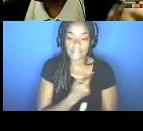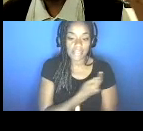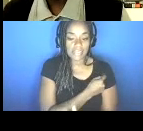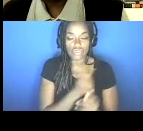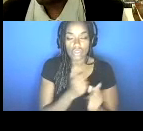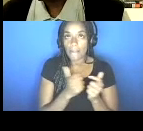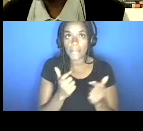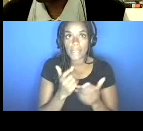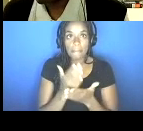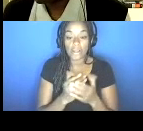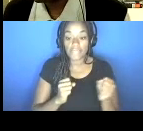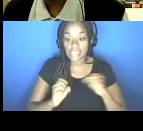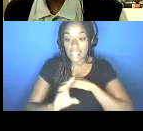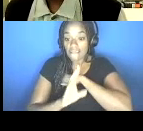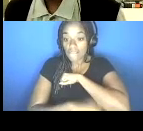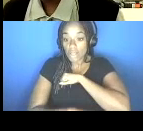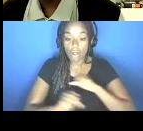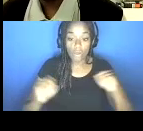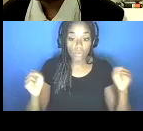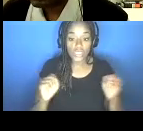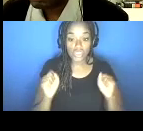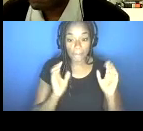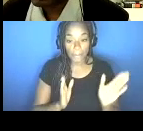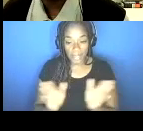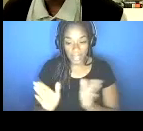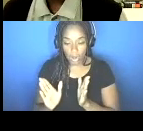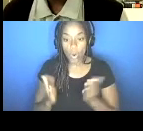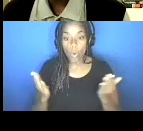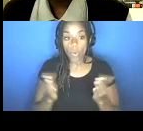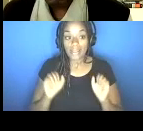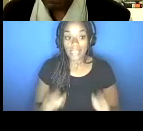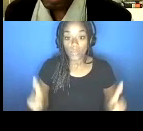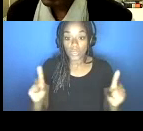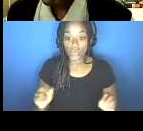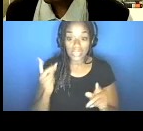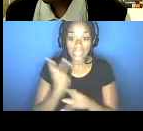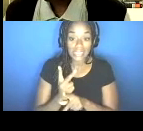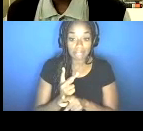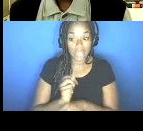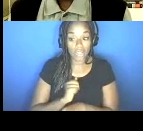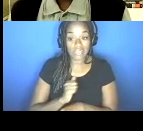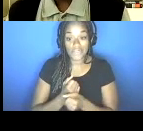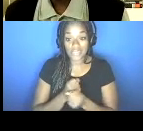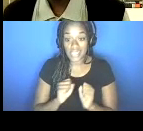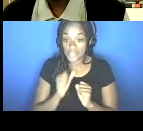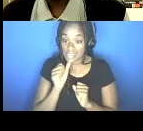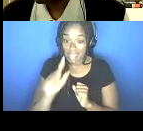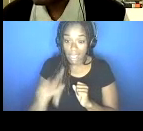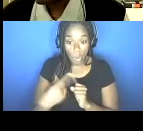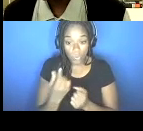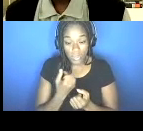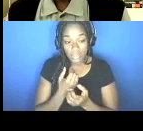part of this winter, fall winter preparedness. What can we do to keep ourselves safe? So it's not just COVID-19 is out there. It's also